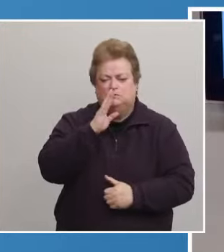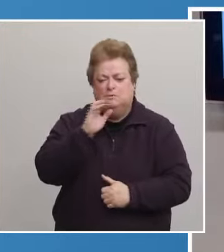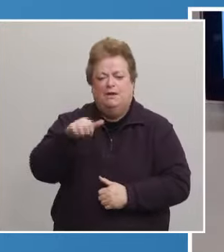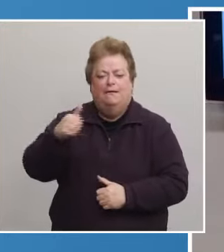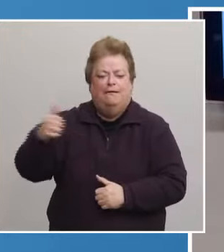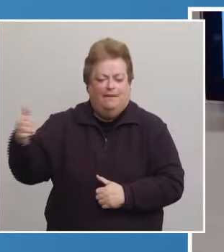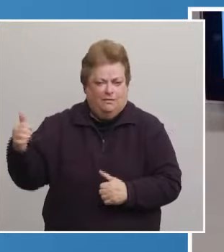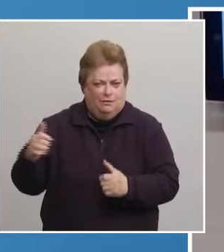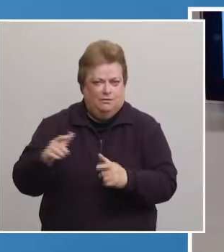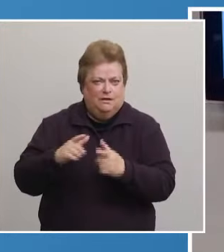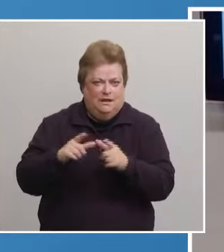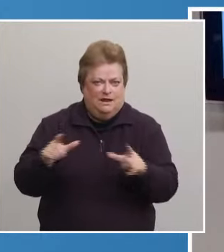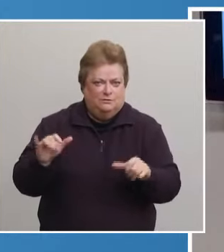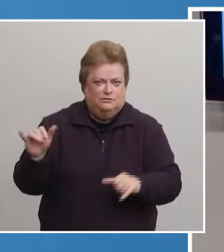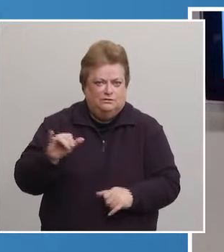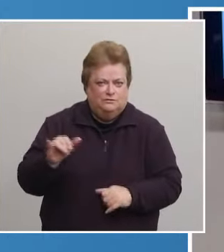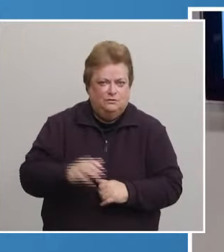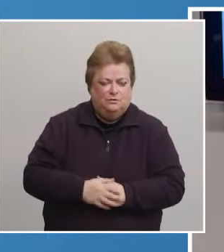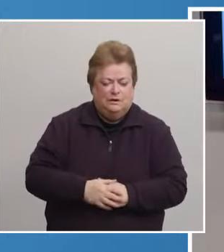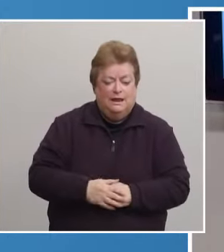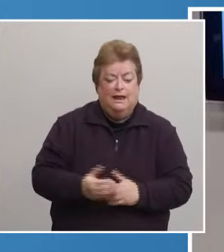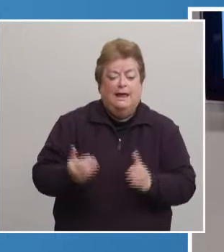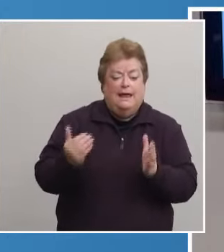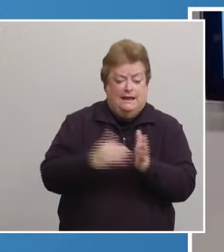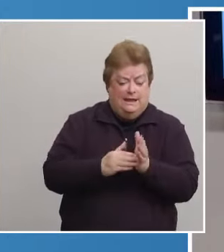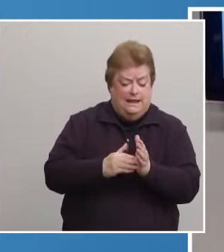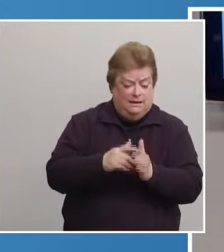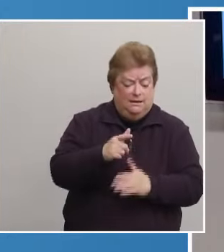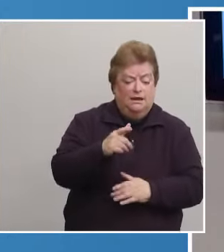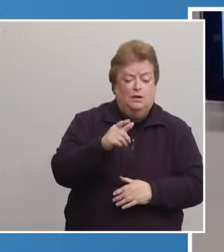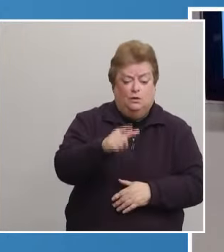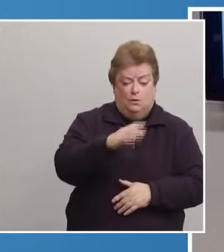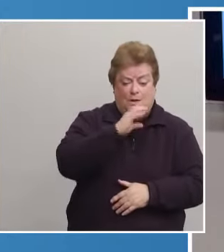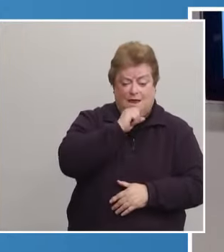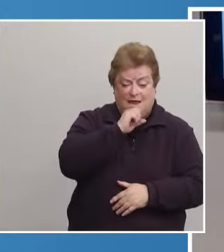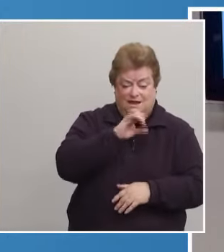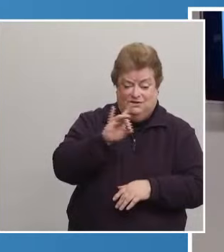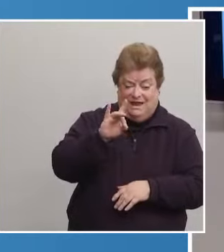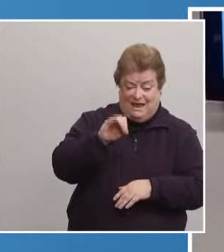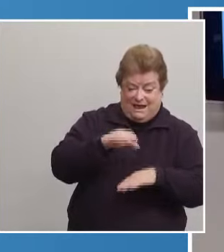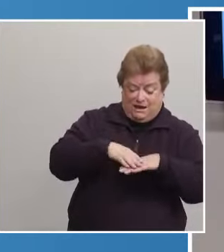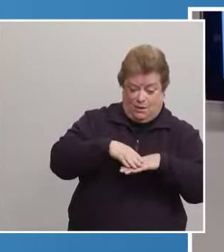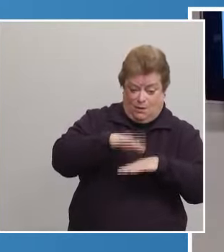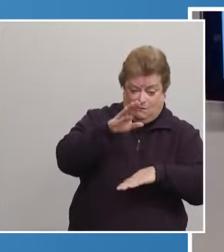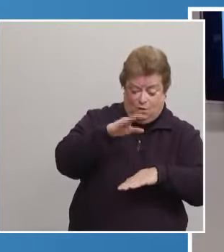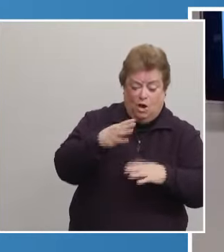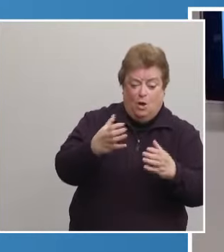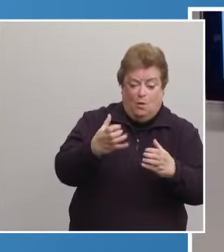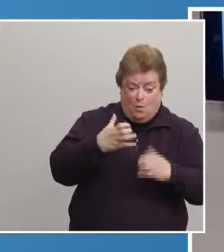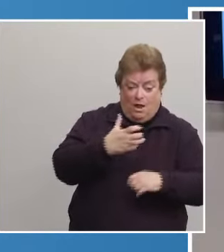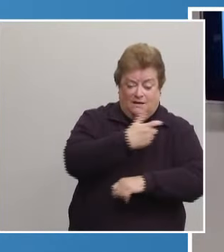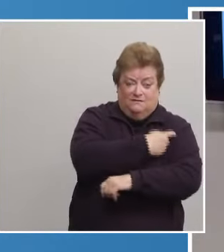languages. Again, if you are age 80 and over and want a vaccine but you have not registered,